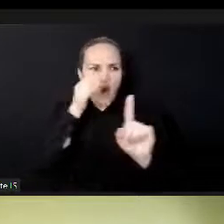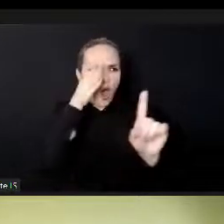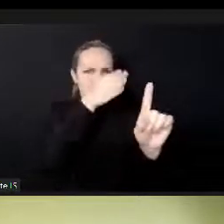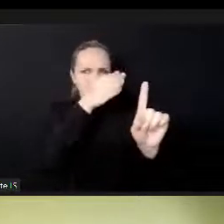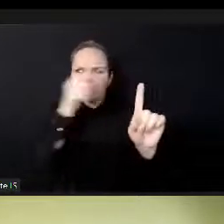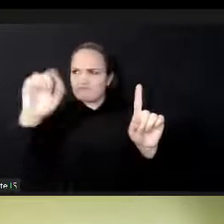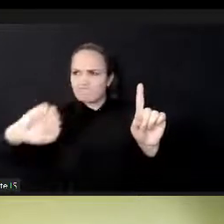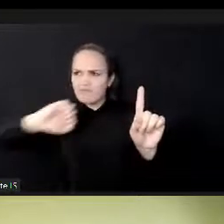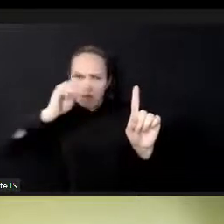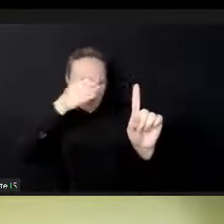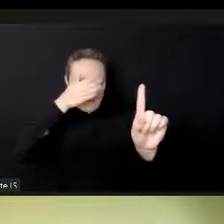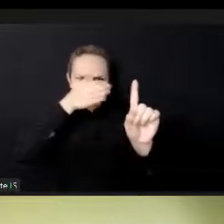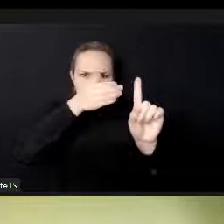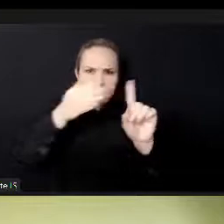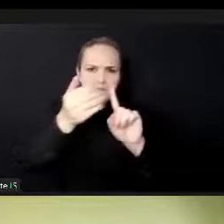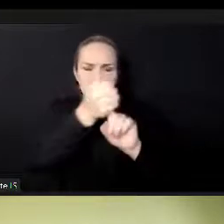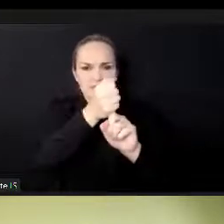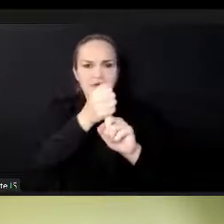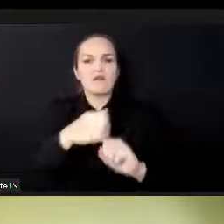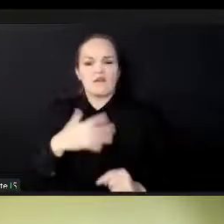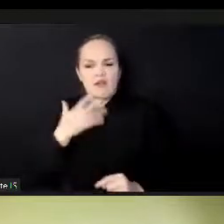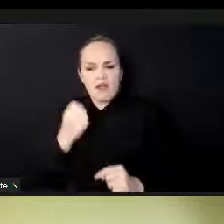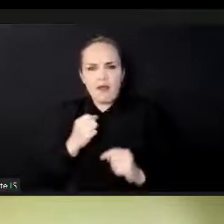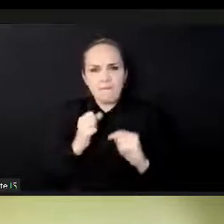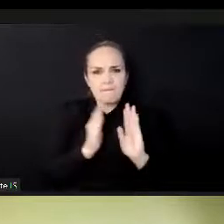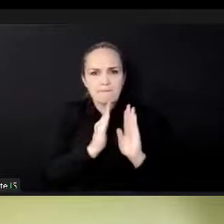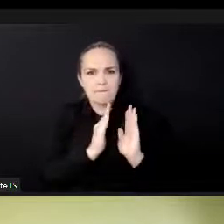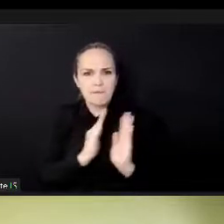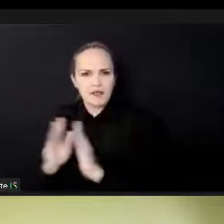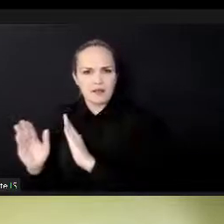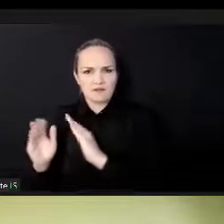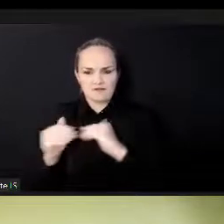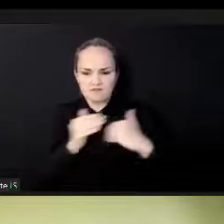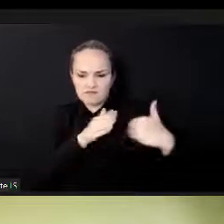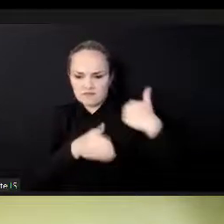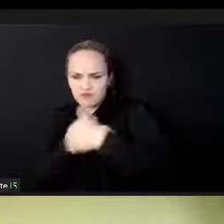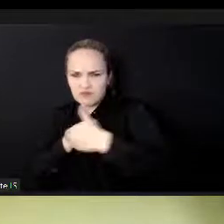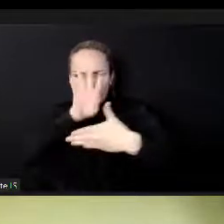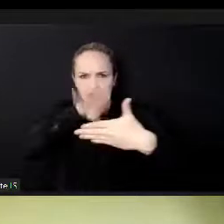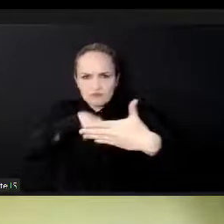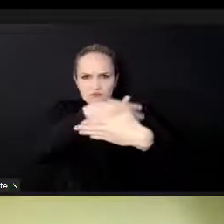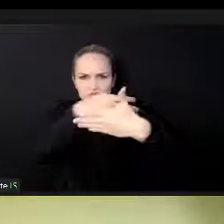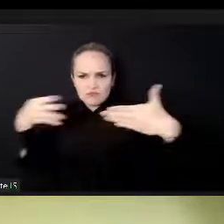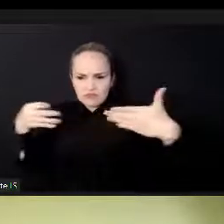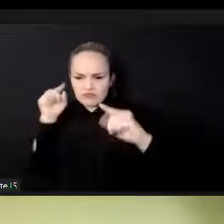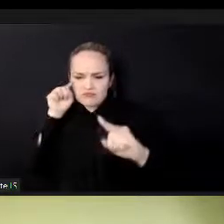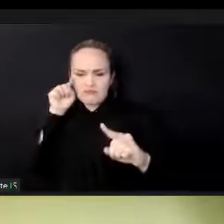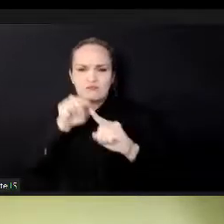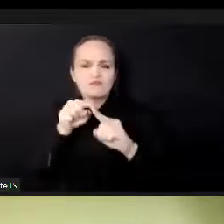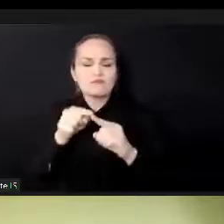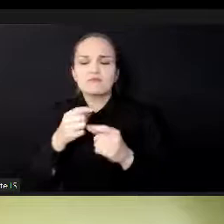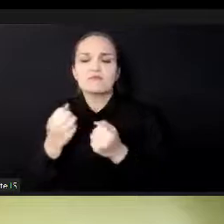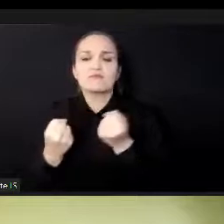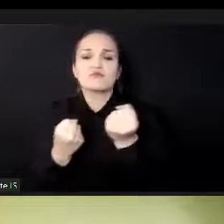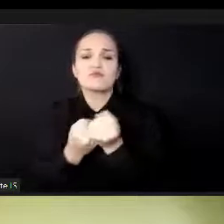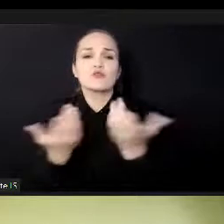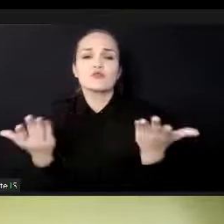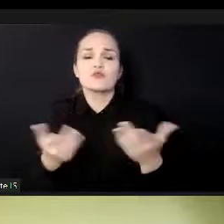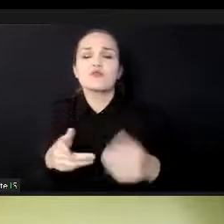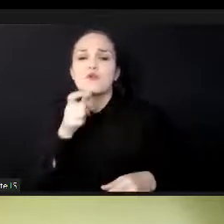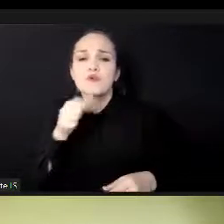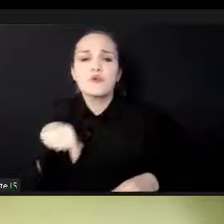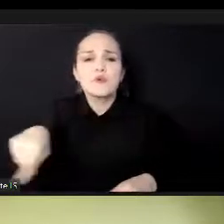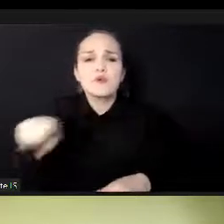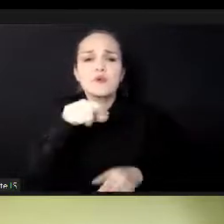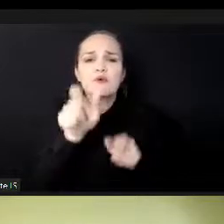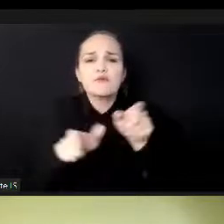particularly focused on musicians. There are similar, there are similar situations in both Lagos and Accra, being at the heart of West